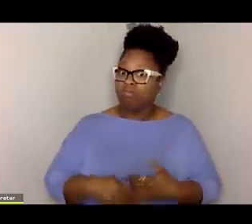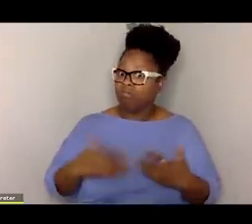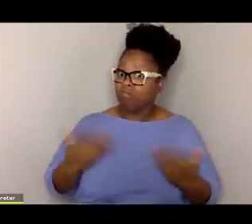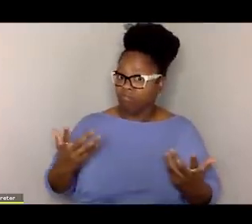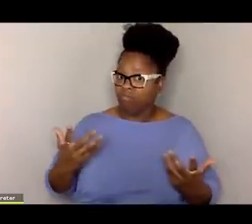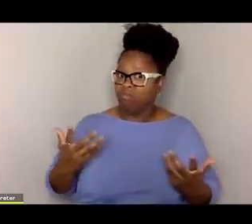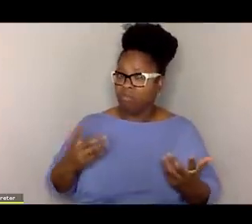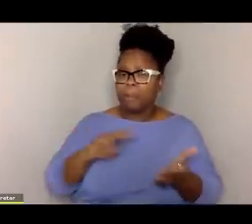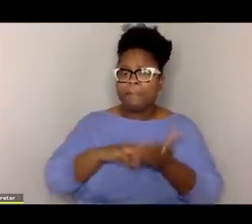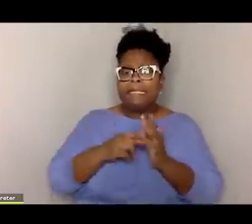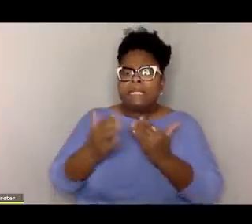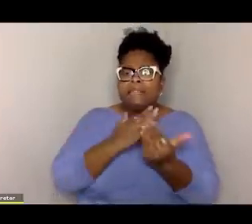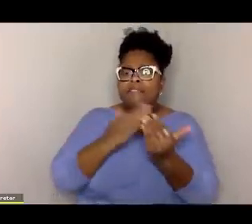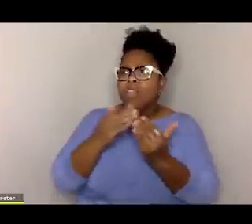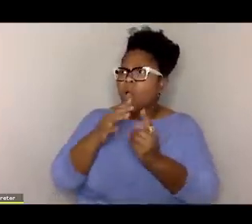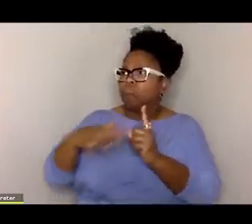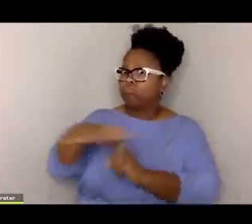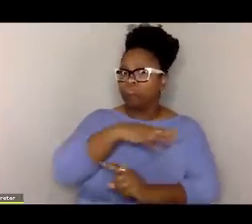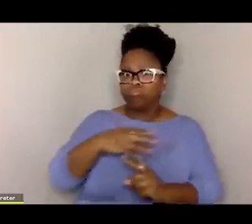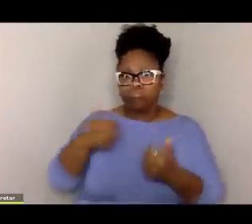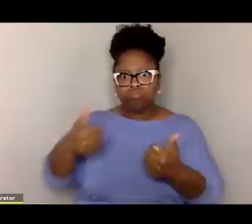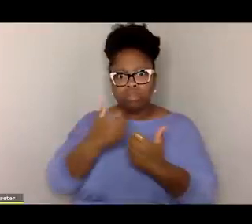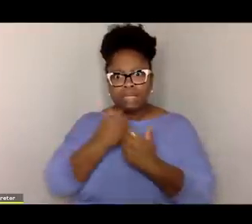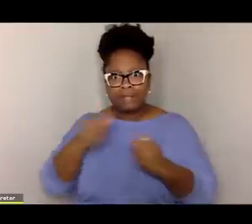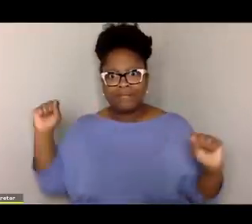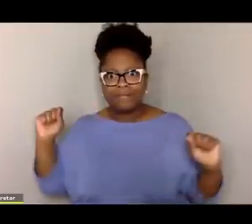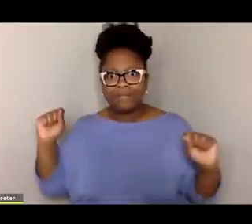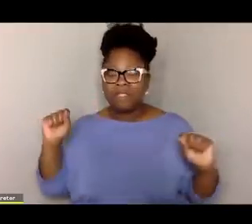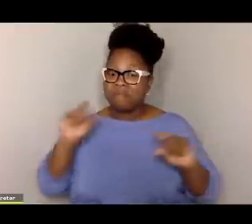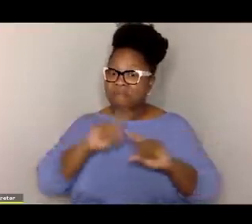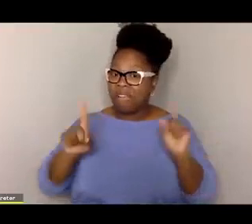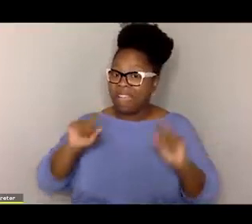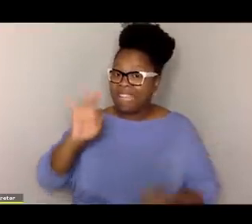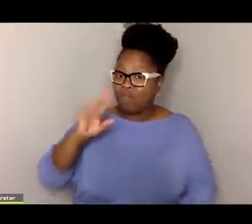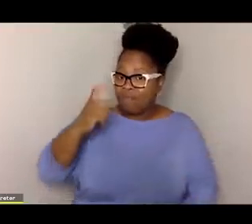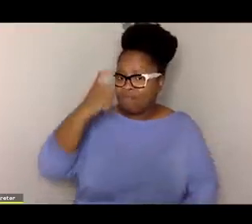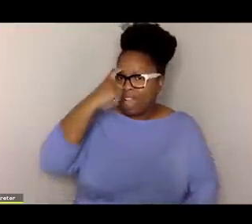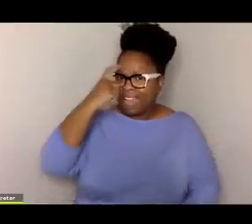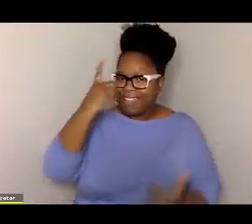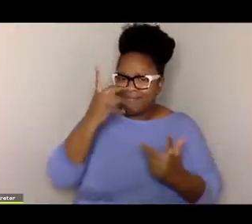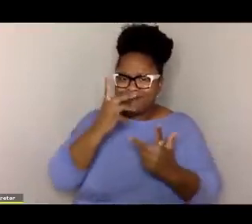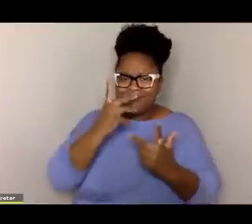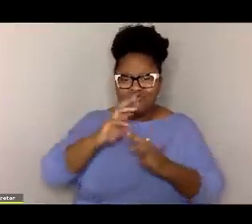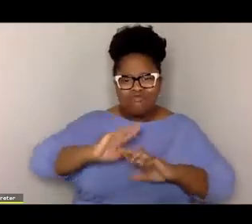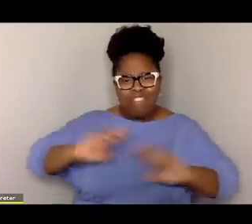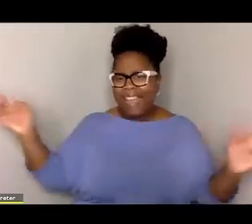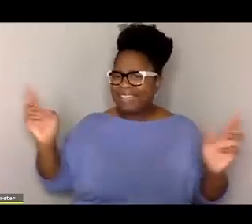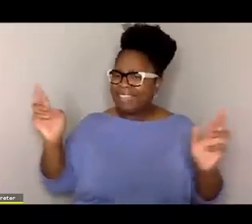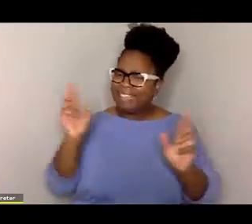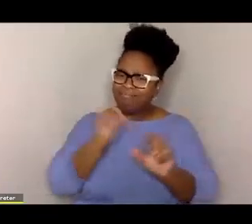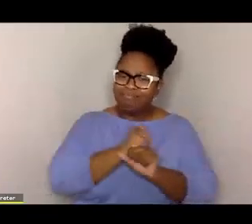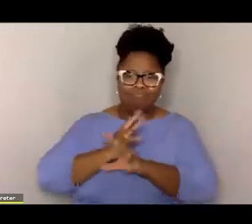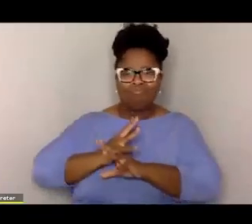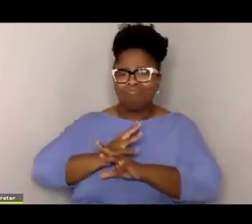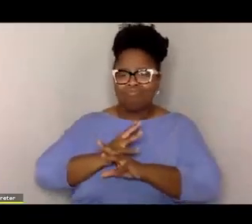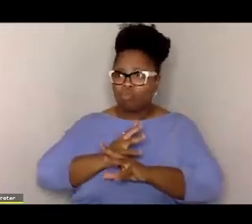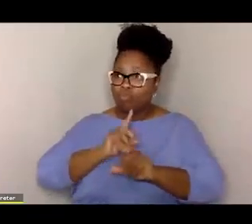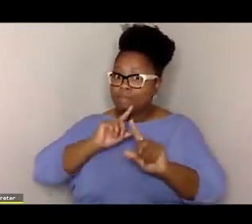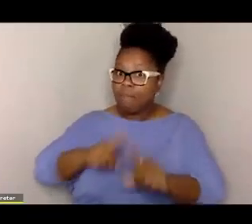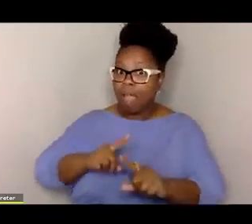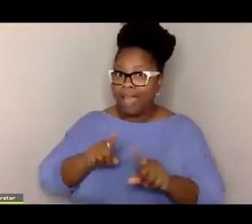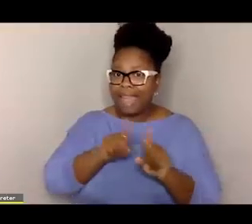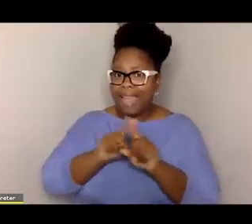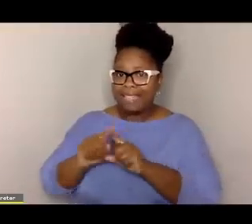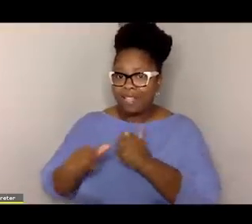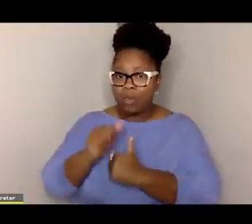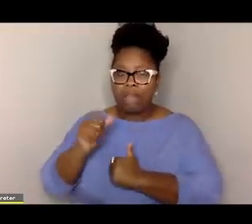And so what that means is if even in a safe environment, if your brain is primed to respond to, to everything as